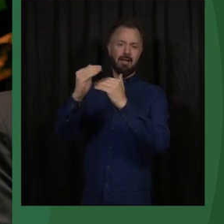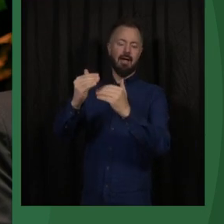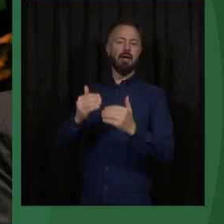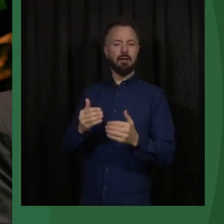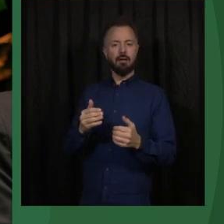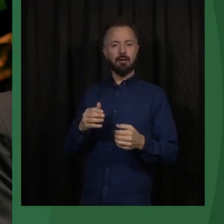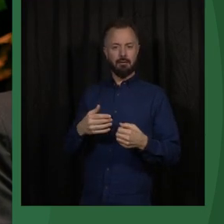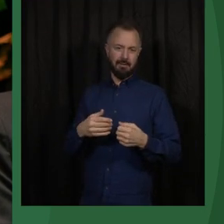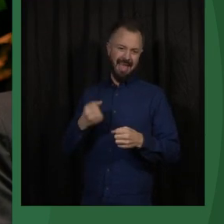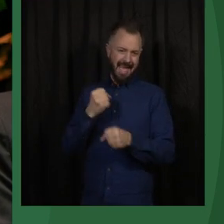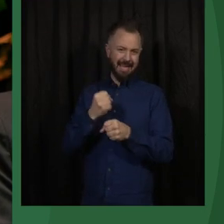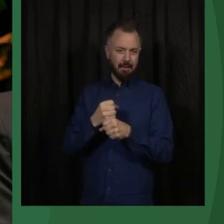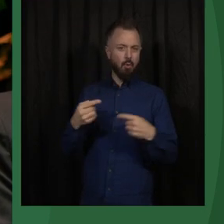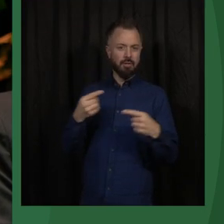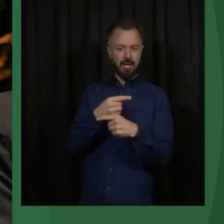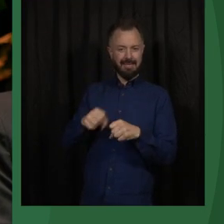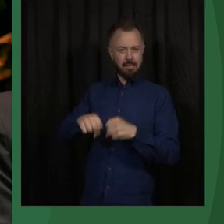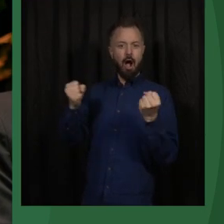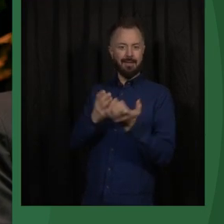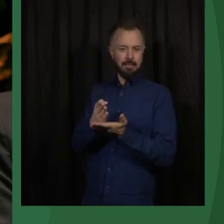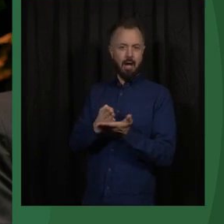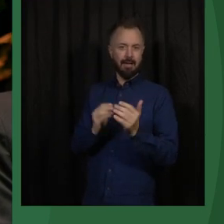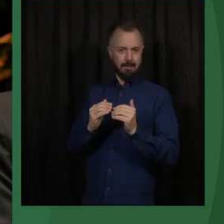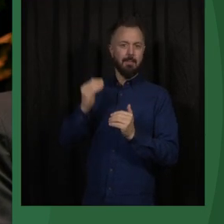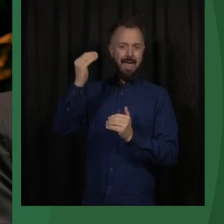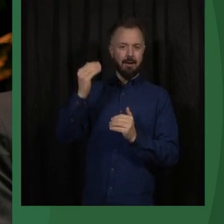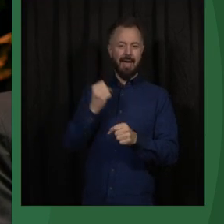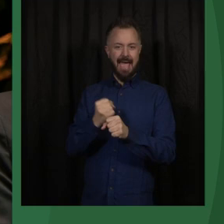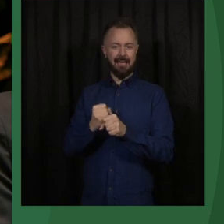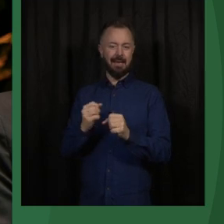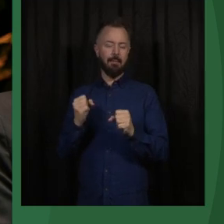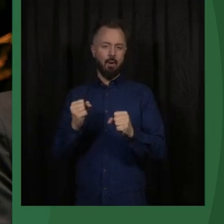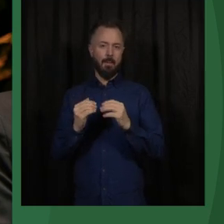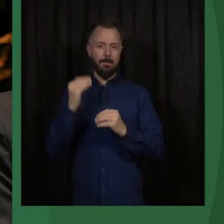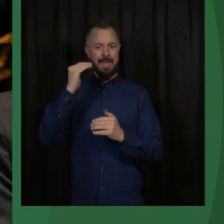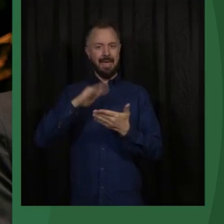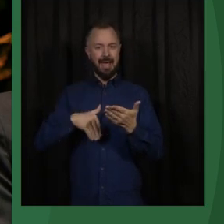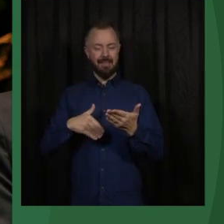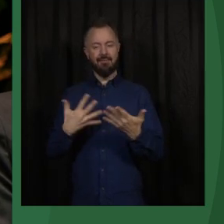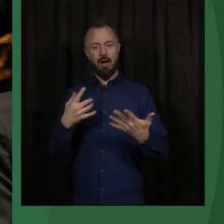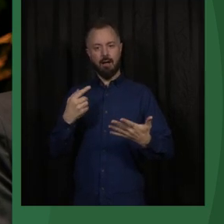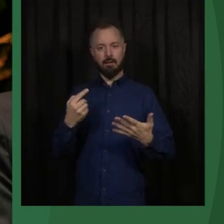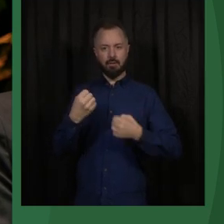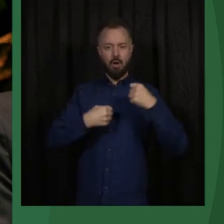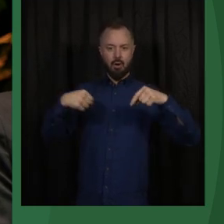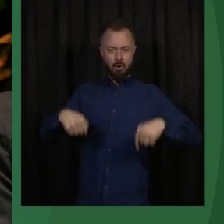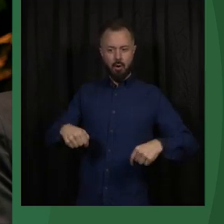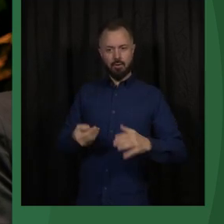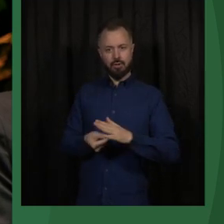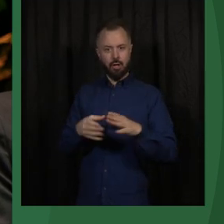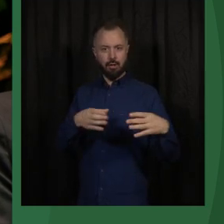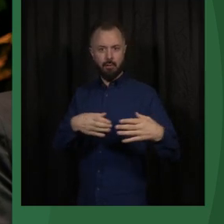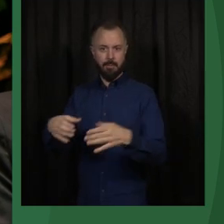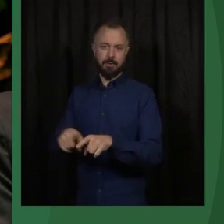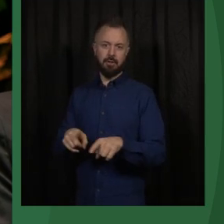the cause more. And we should be doing even more than we are now to support groups who are on the ground, are living on a day